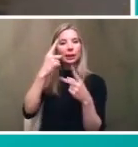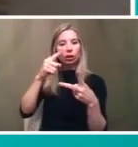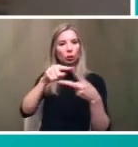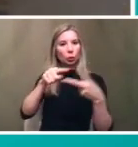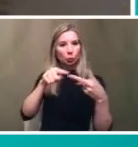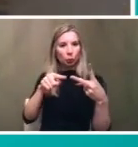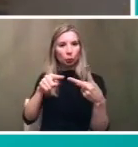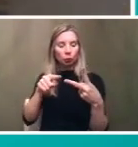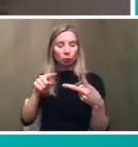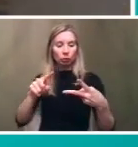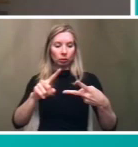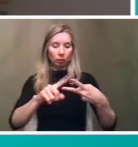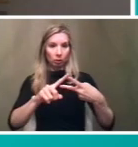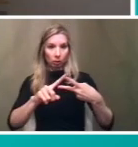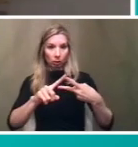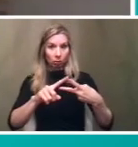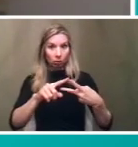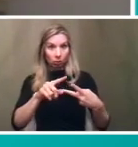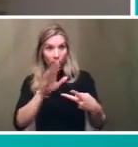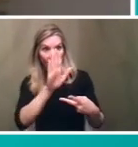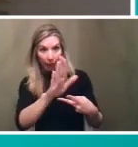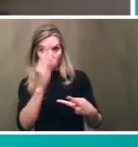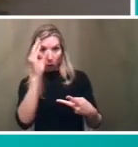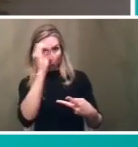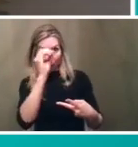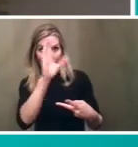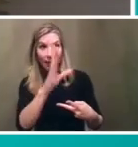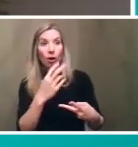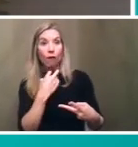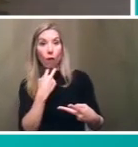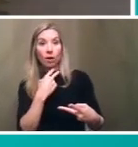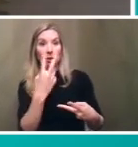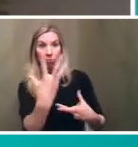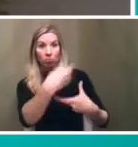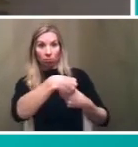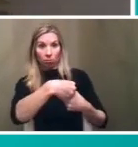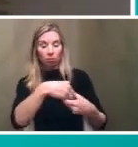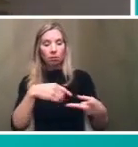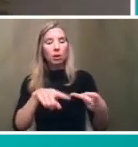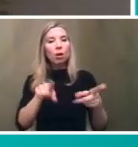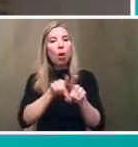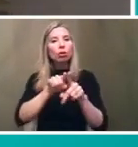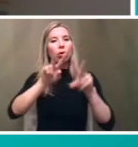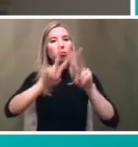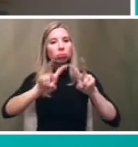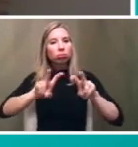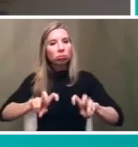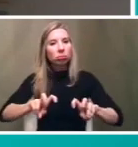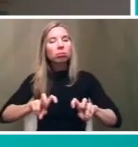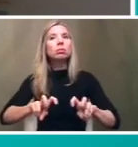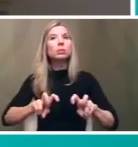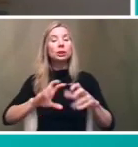one of course is in the engagement which is i will speak about that in a minute but also in our analysis and so the extent that we can